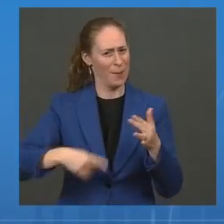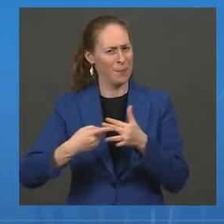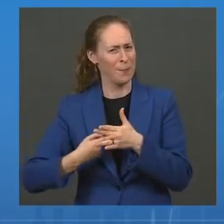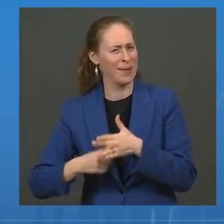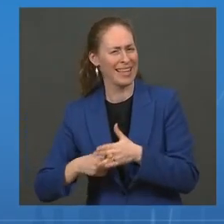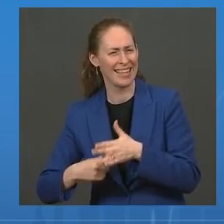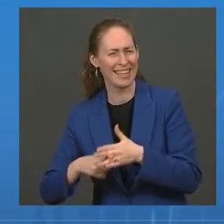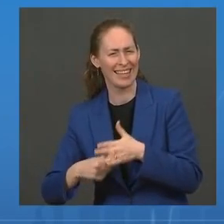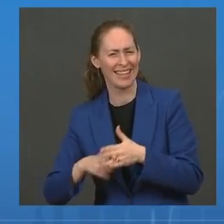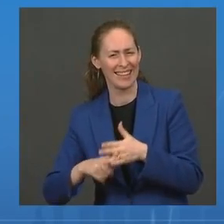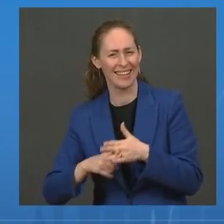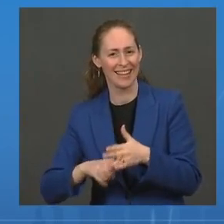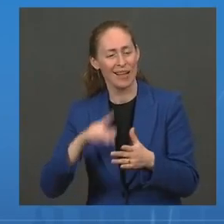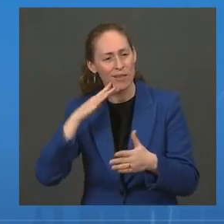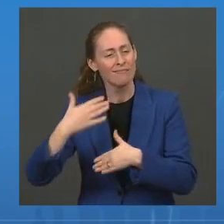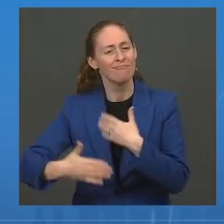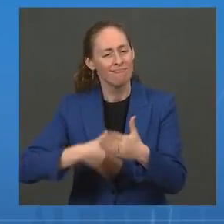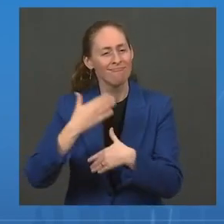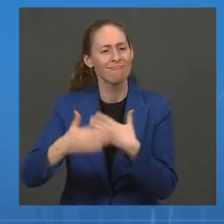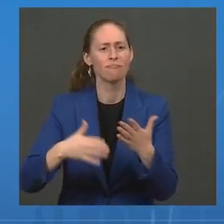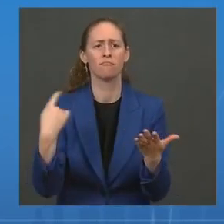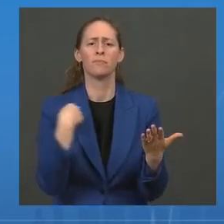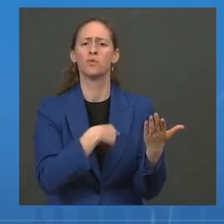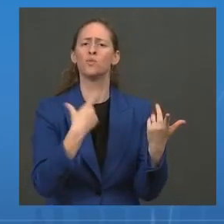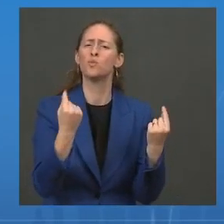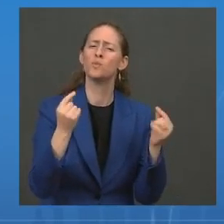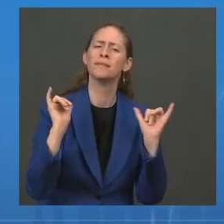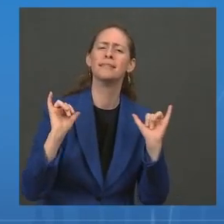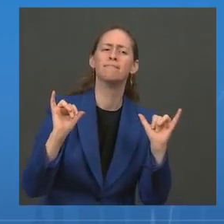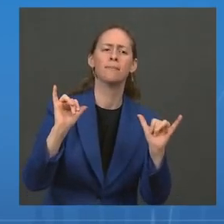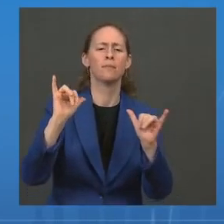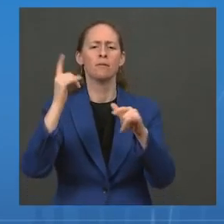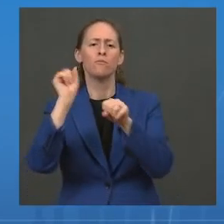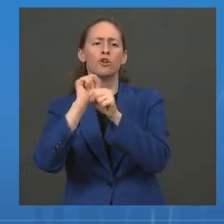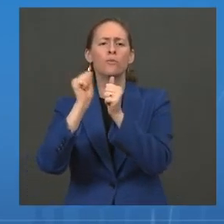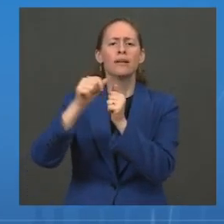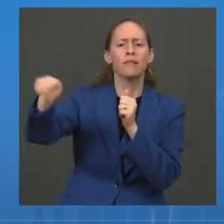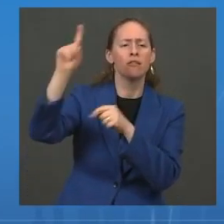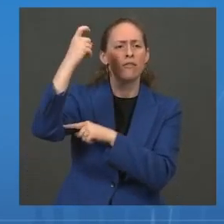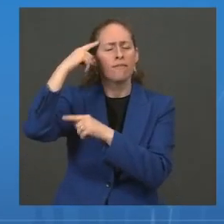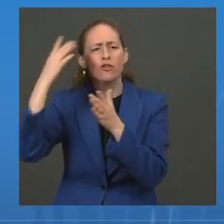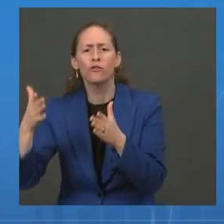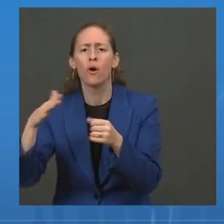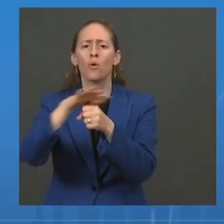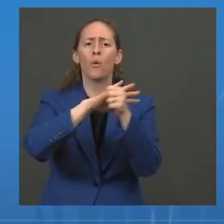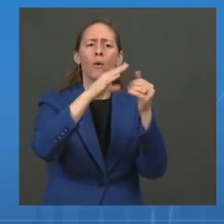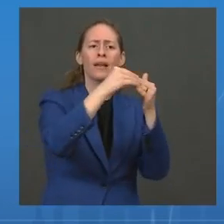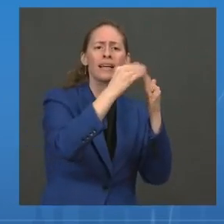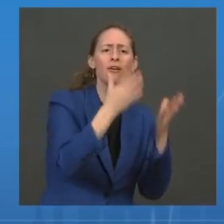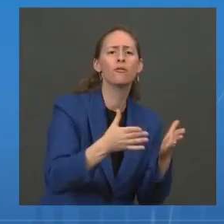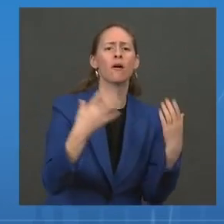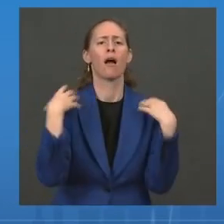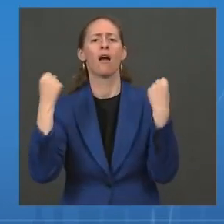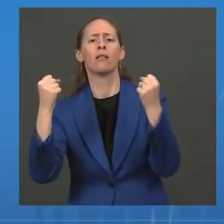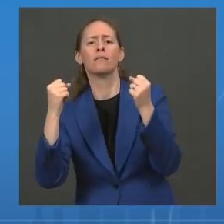We will continue to work with governors, local leaders, health care providers, and others to build on this progress.